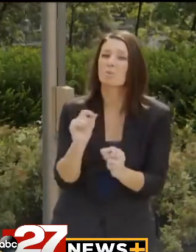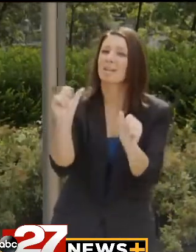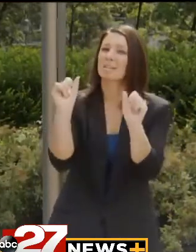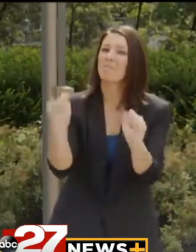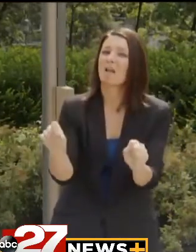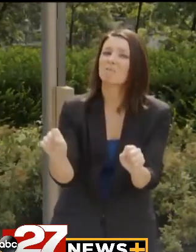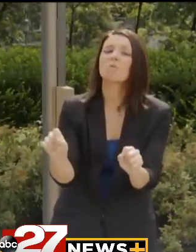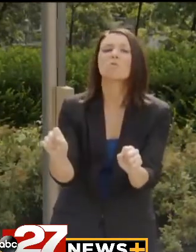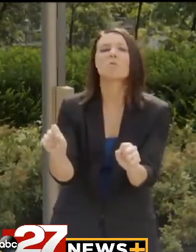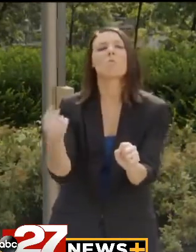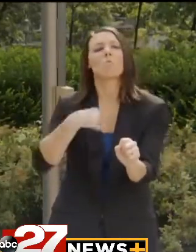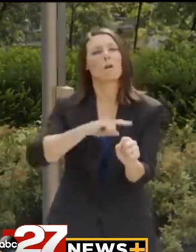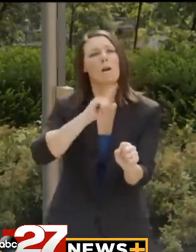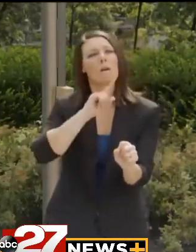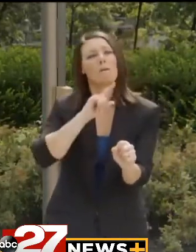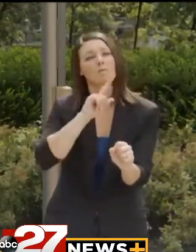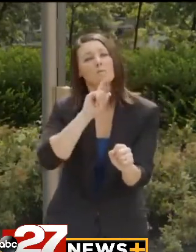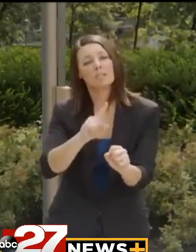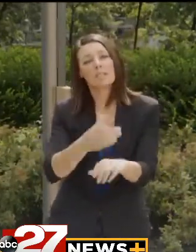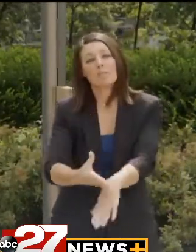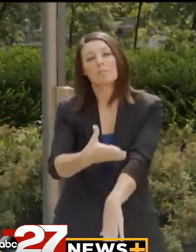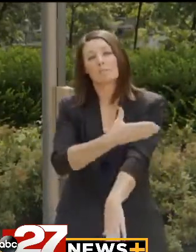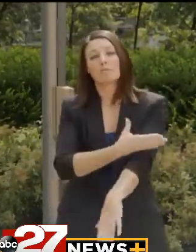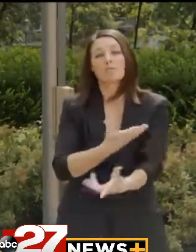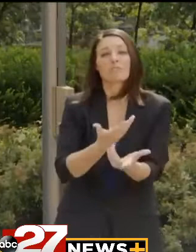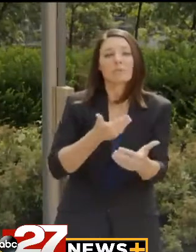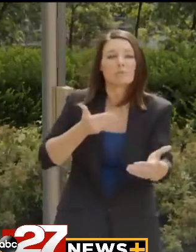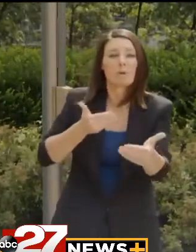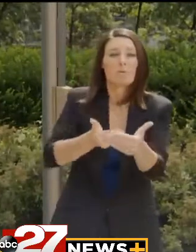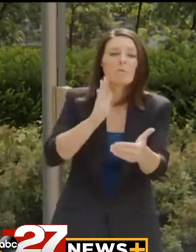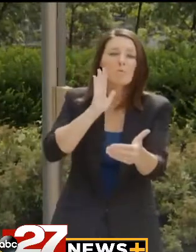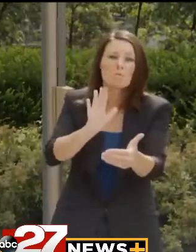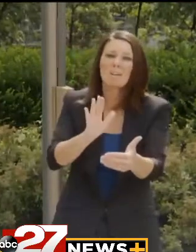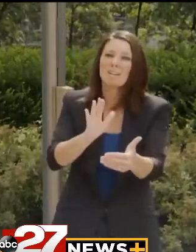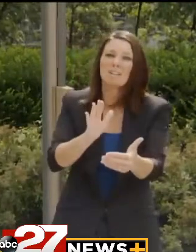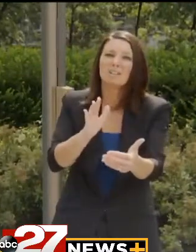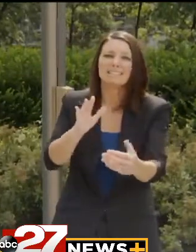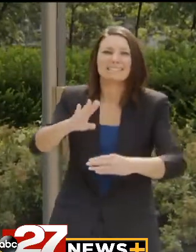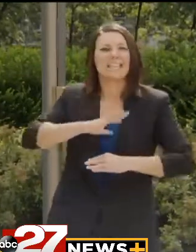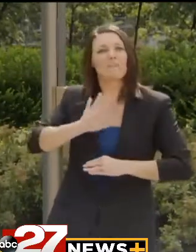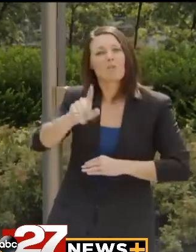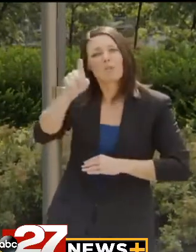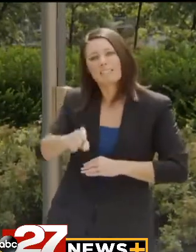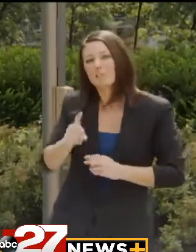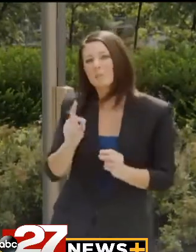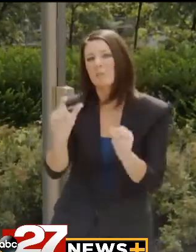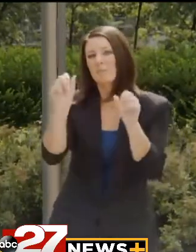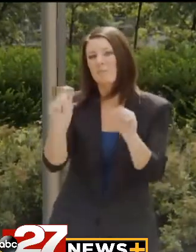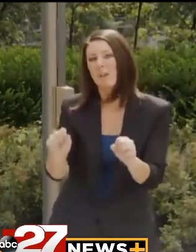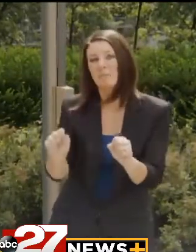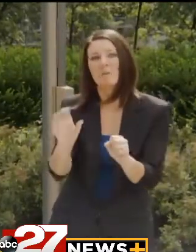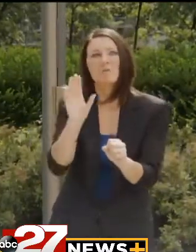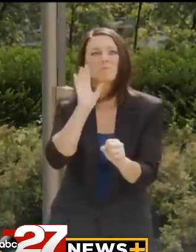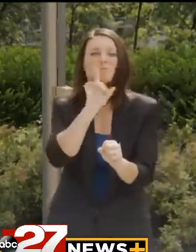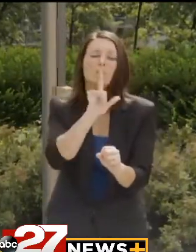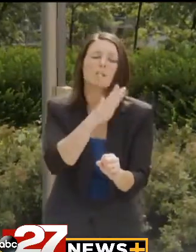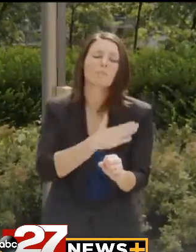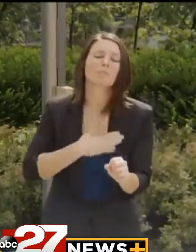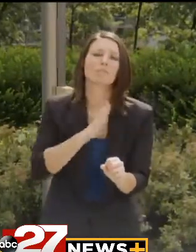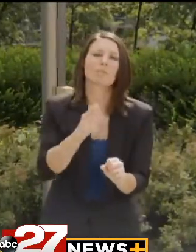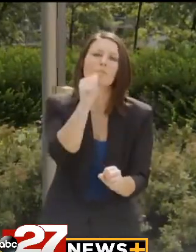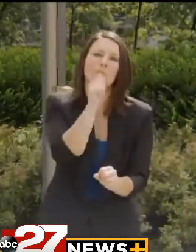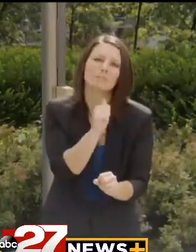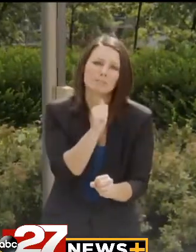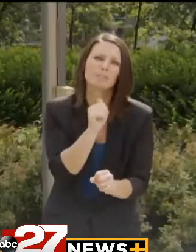as we can, and we are making significant progress, and we will get to you as quickly as possible, and we really appreciate your